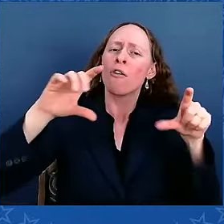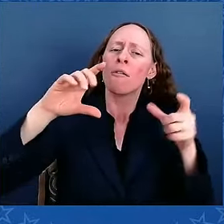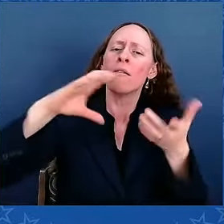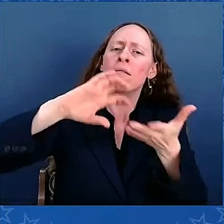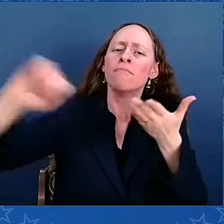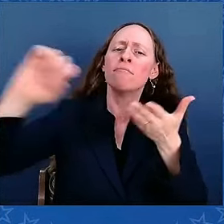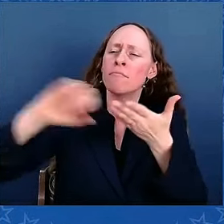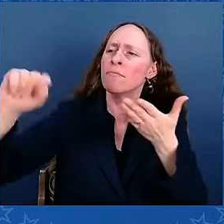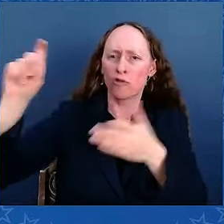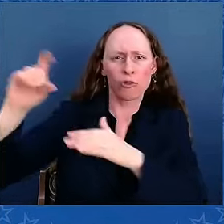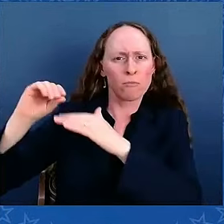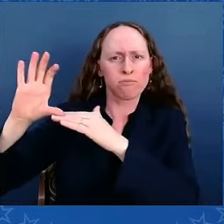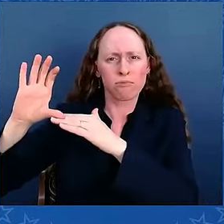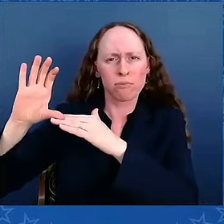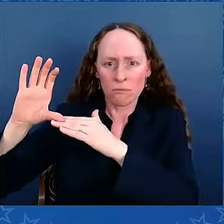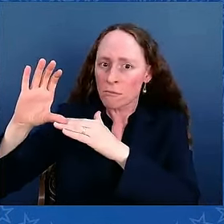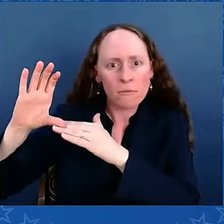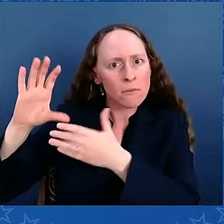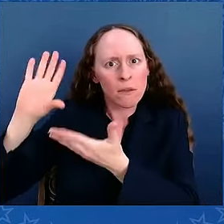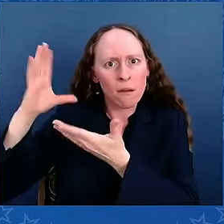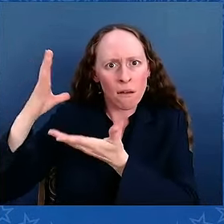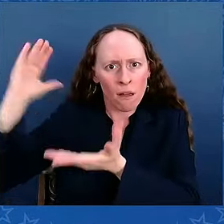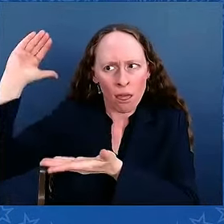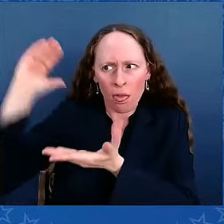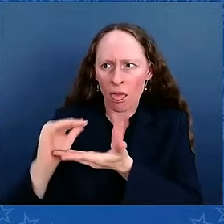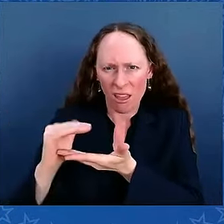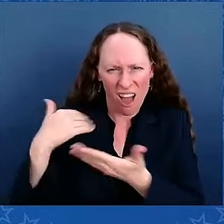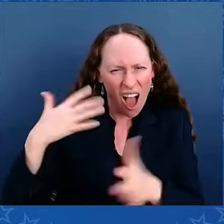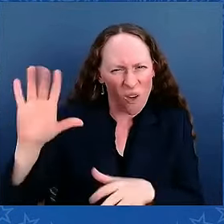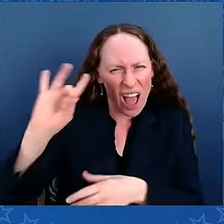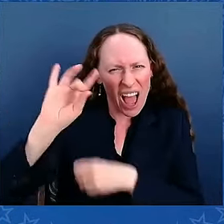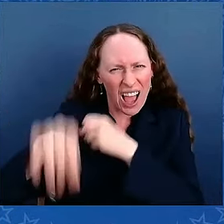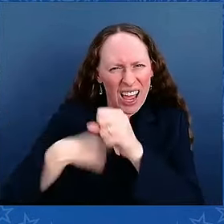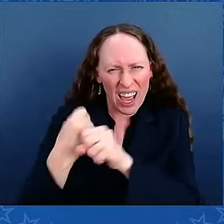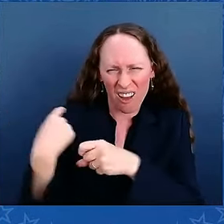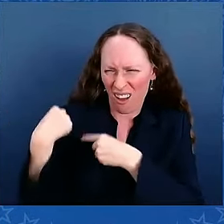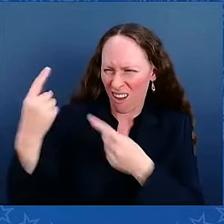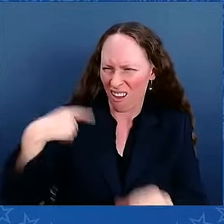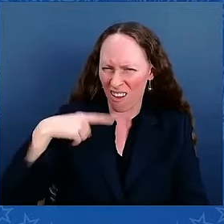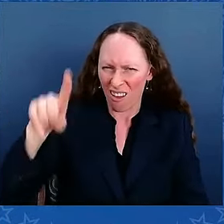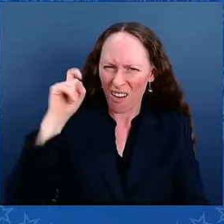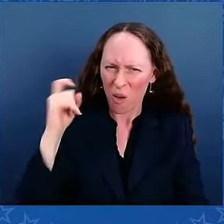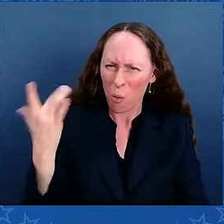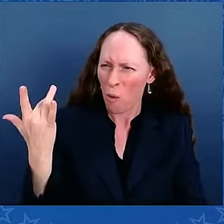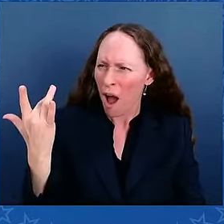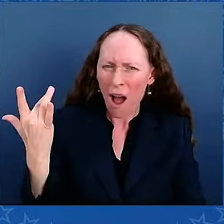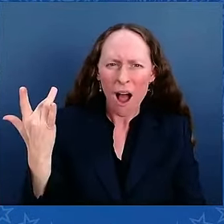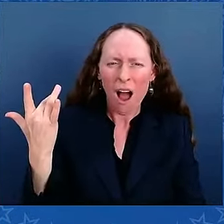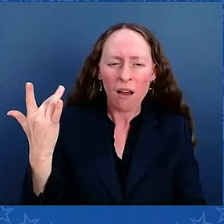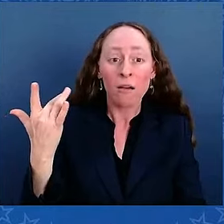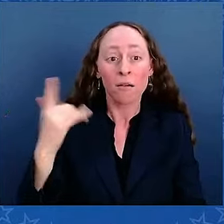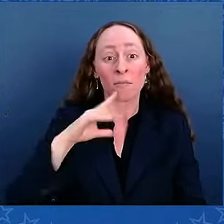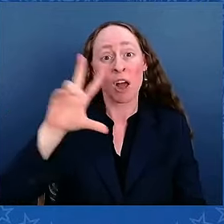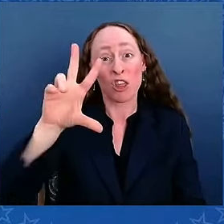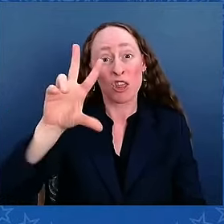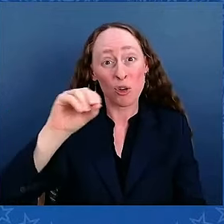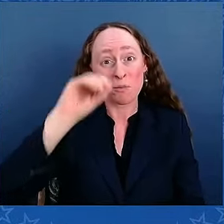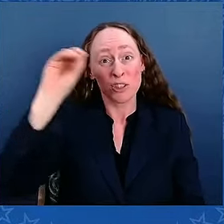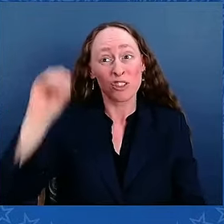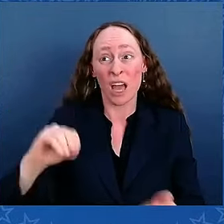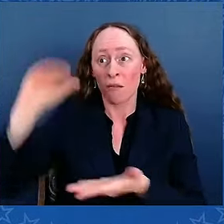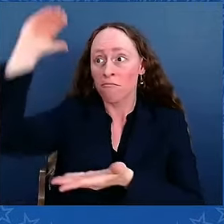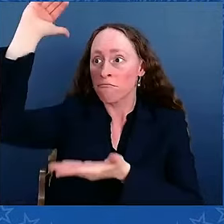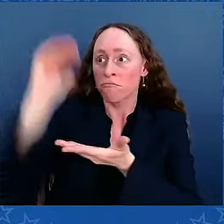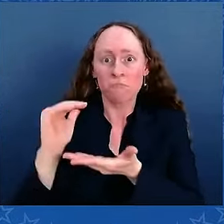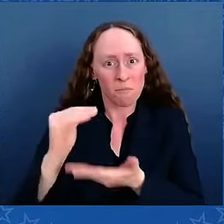So what were faced with was either taking a 30% cut to our pension or let it go bankrupt in a couple of years because it was in critical and declining